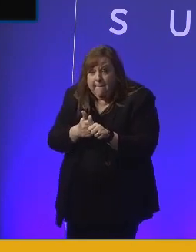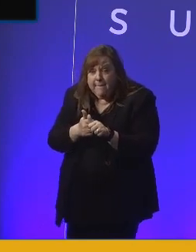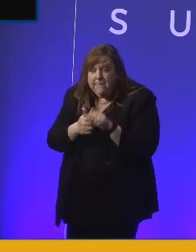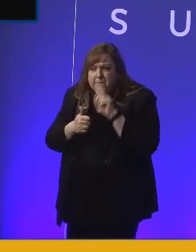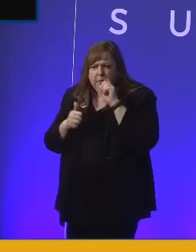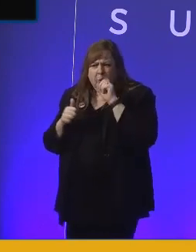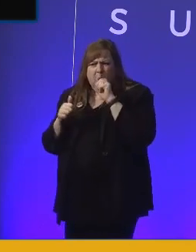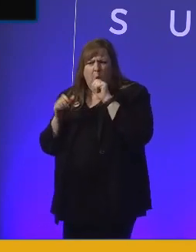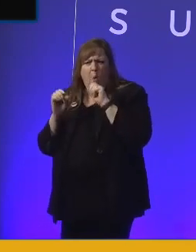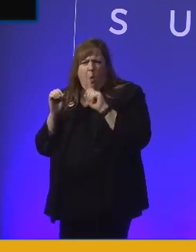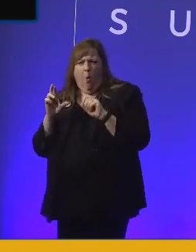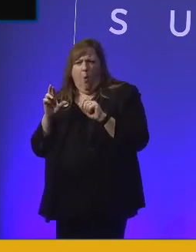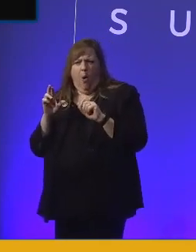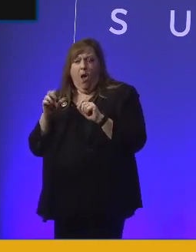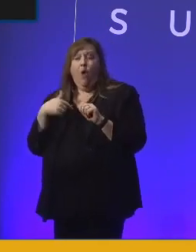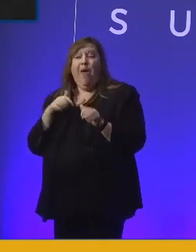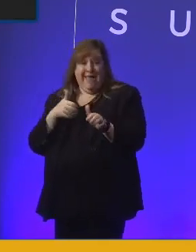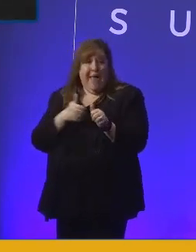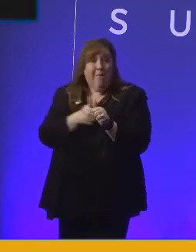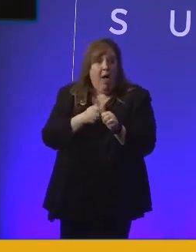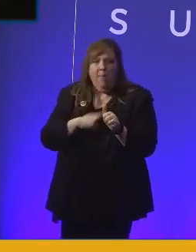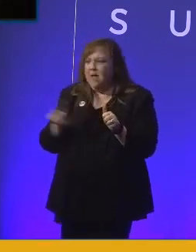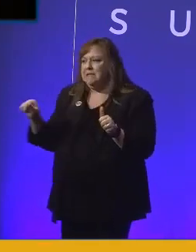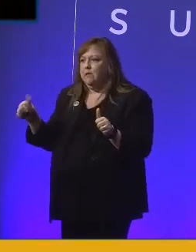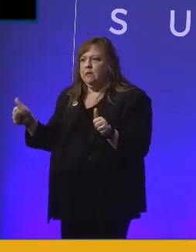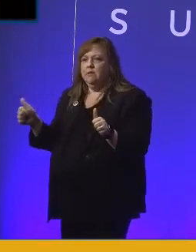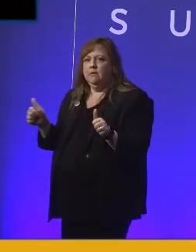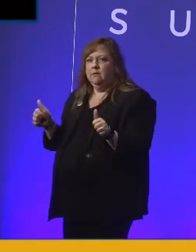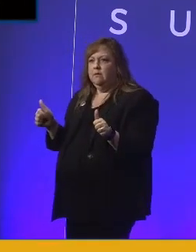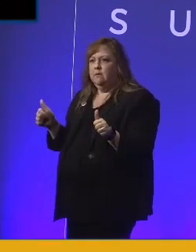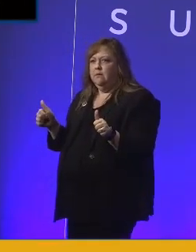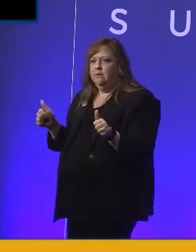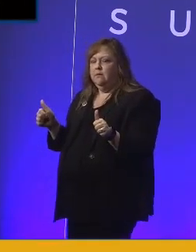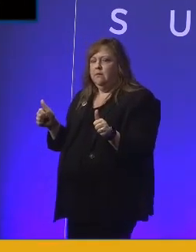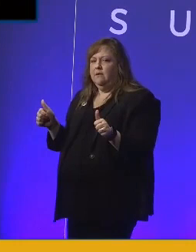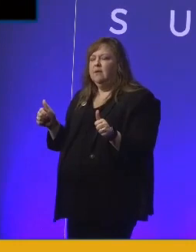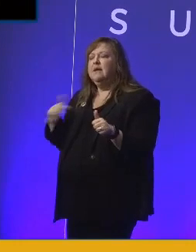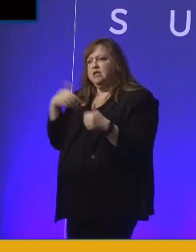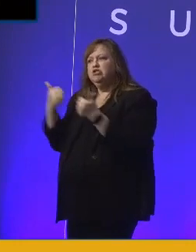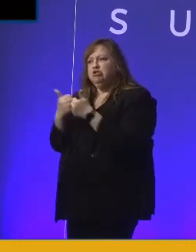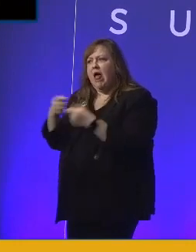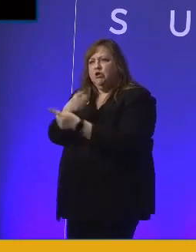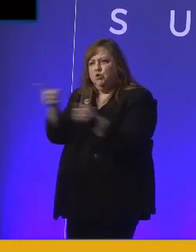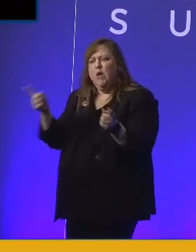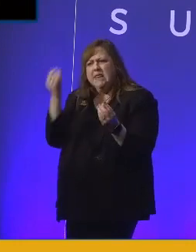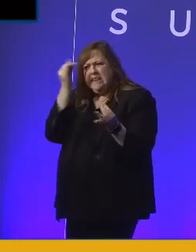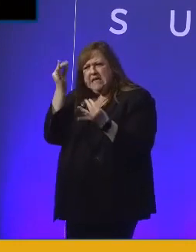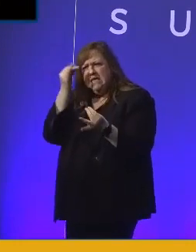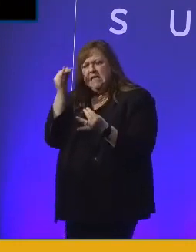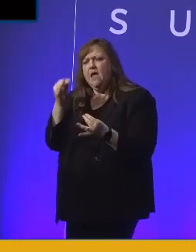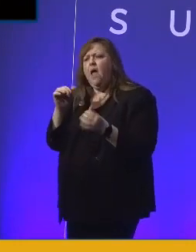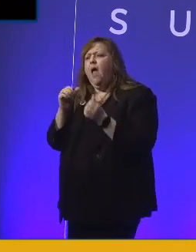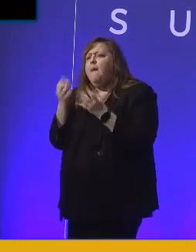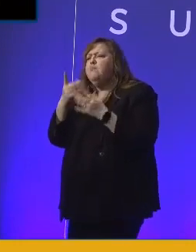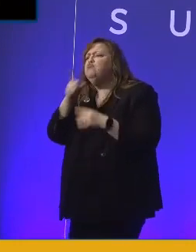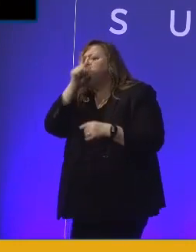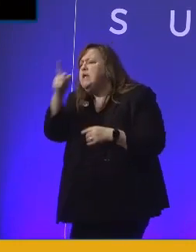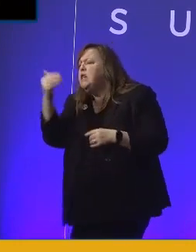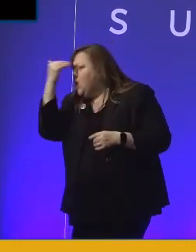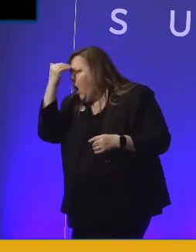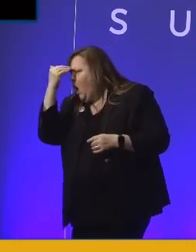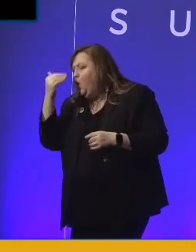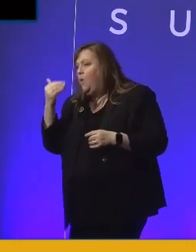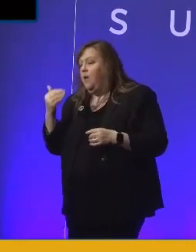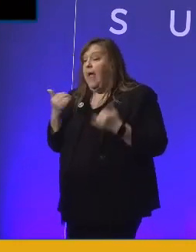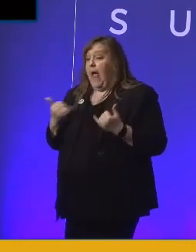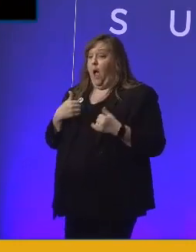have we kept up in the disability space? And I think that's one challenge for all of us in the room to think about is, how much do you really know? We now live in a world